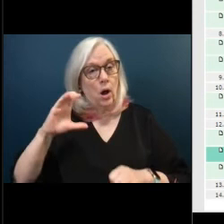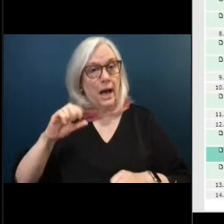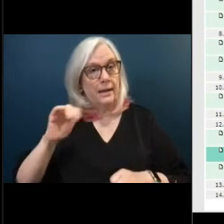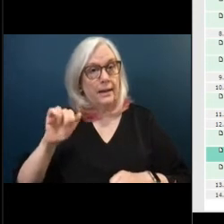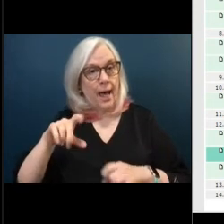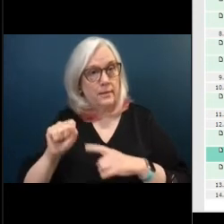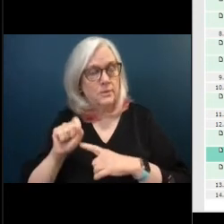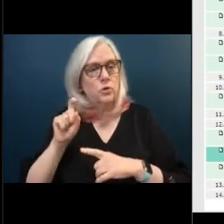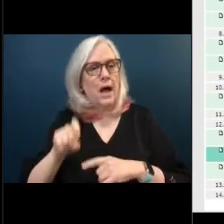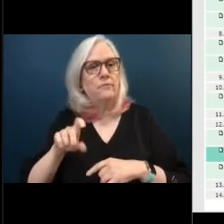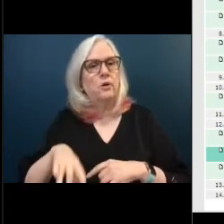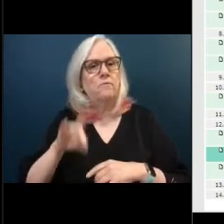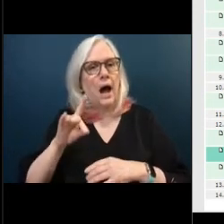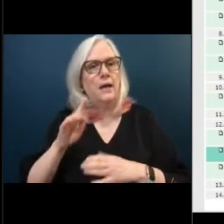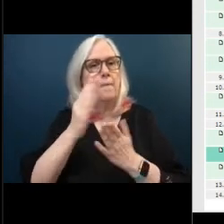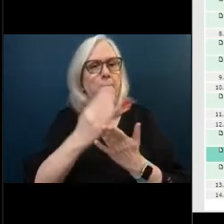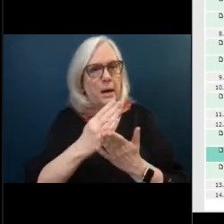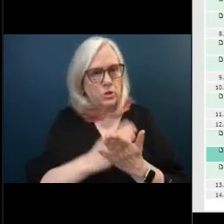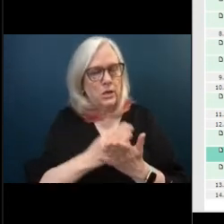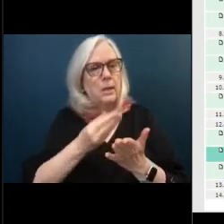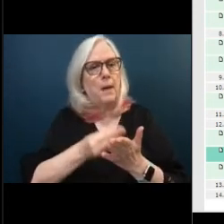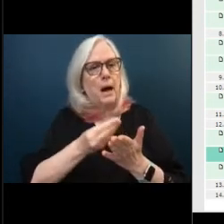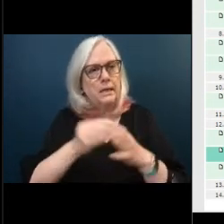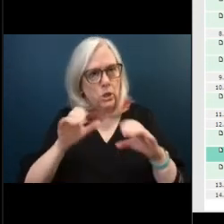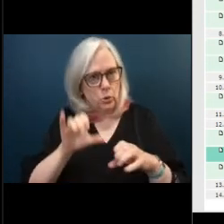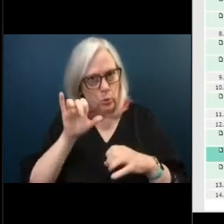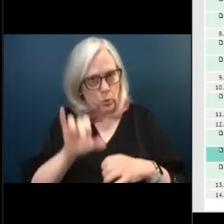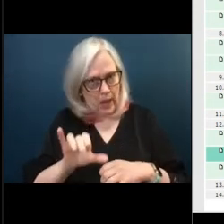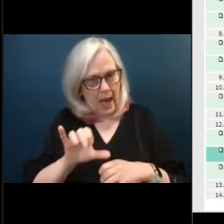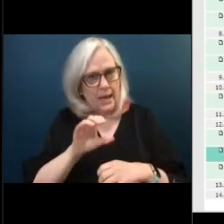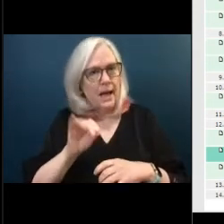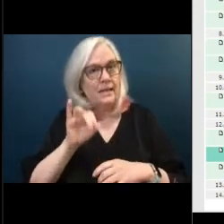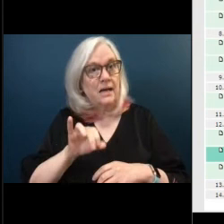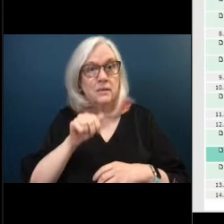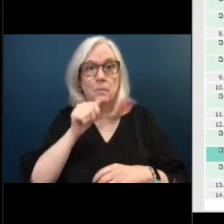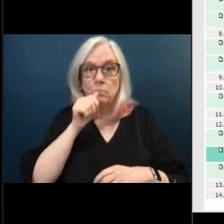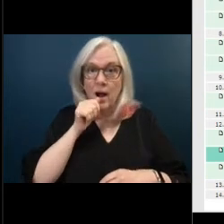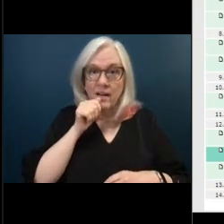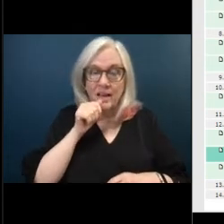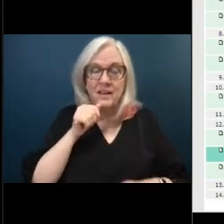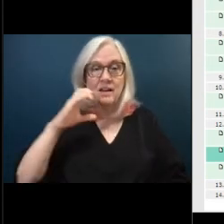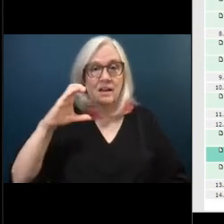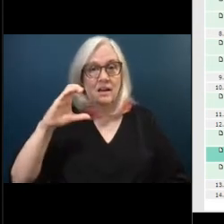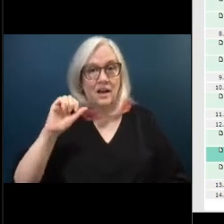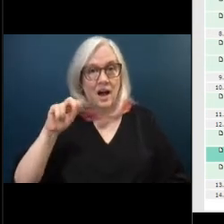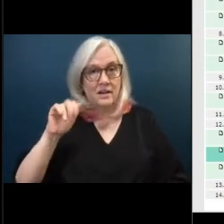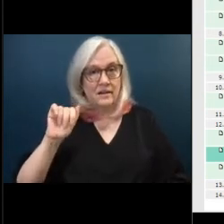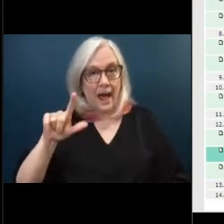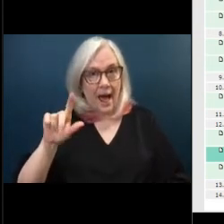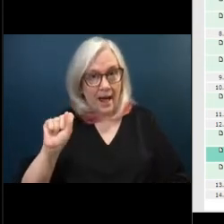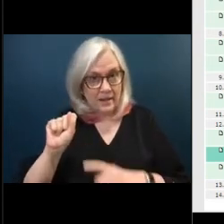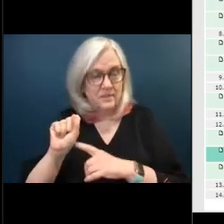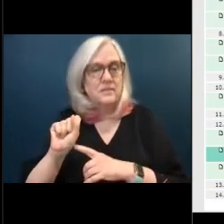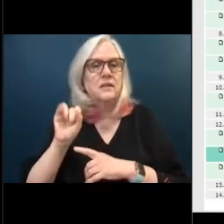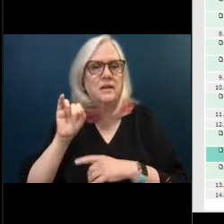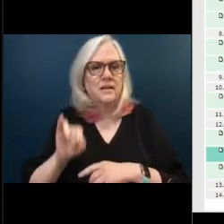find the budget uh money to do some of this and when they're private canals um it becomes very hard for the city